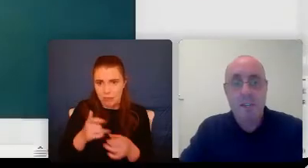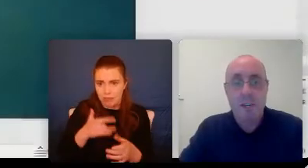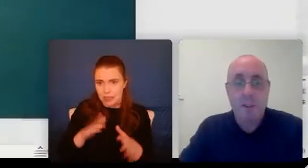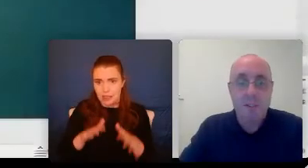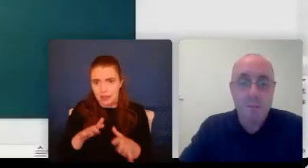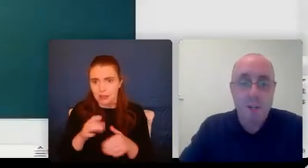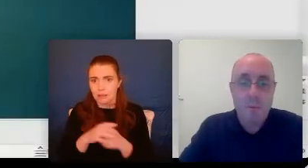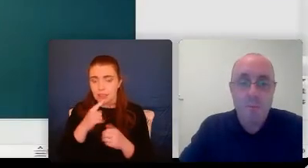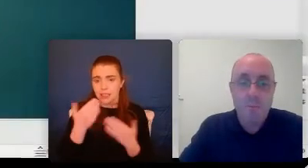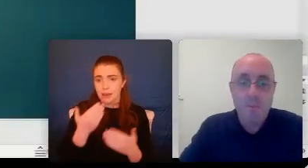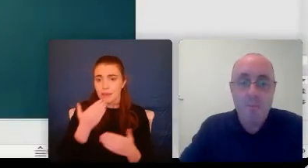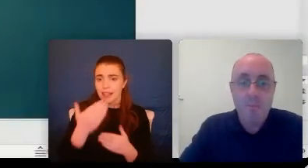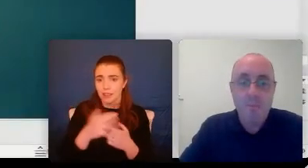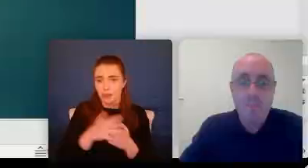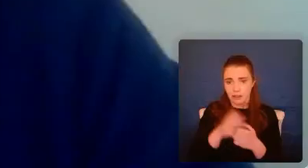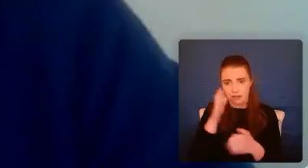happy to take any questions that might come.